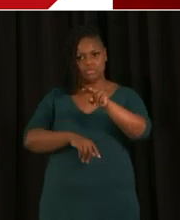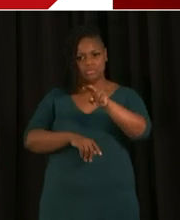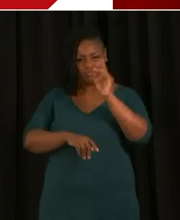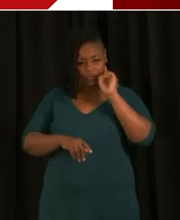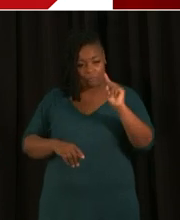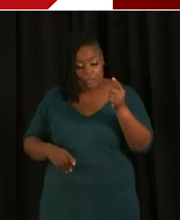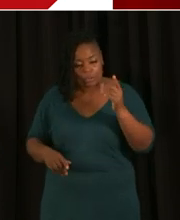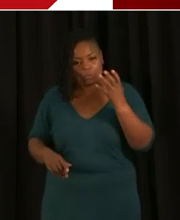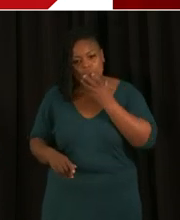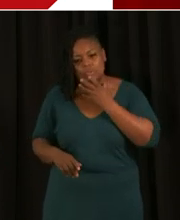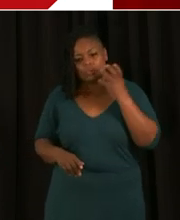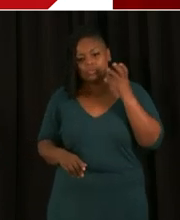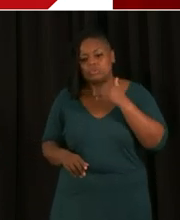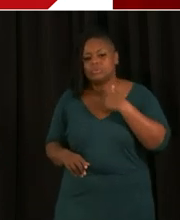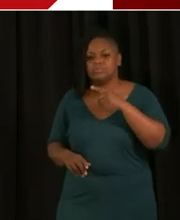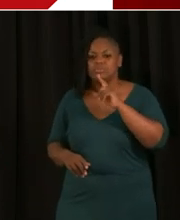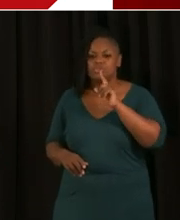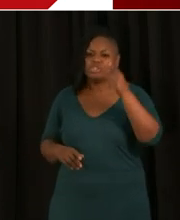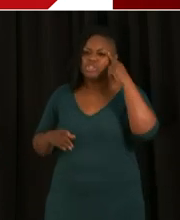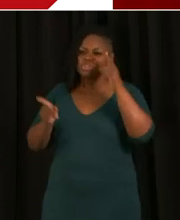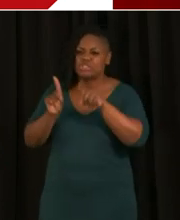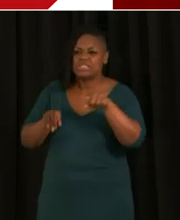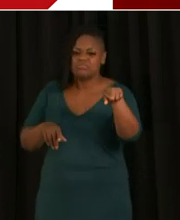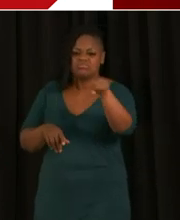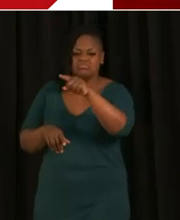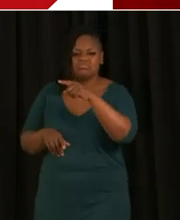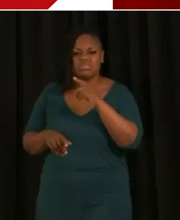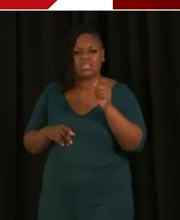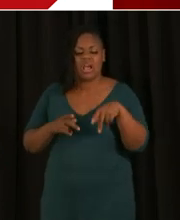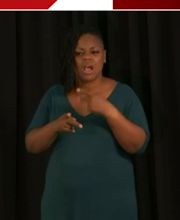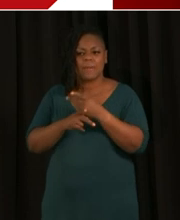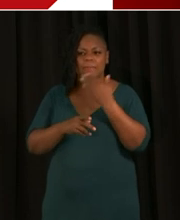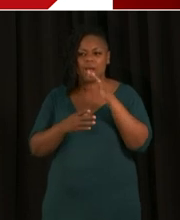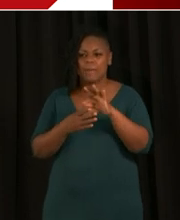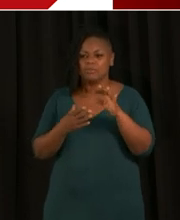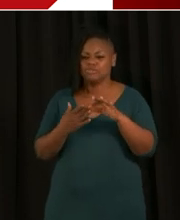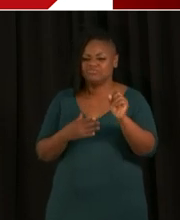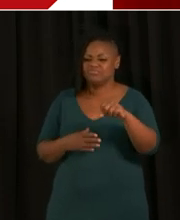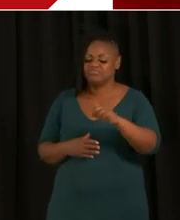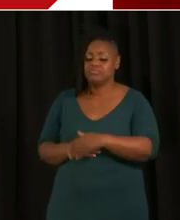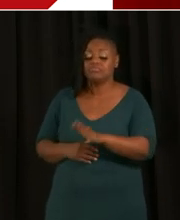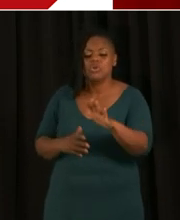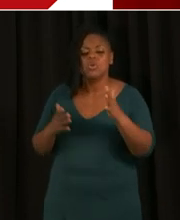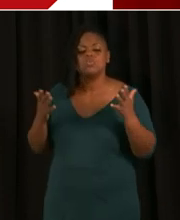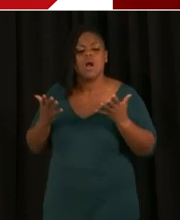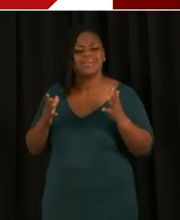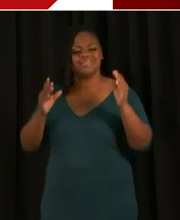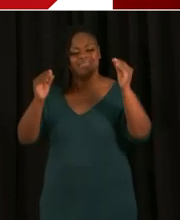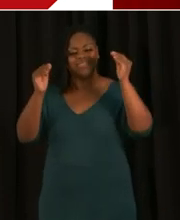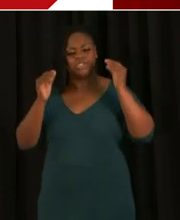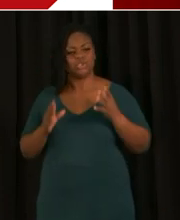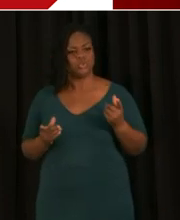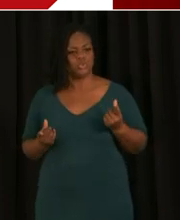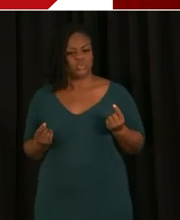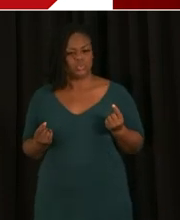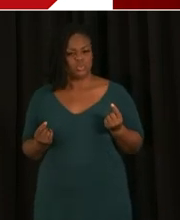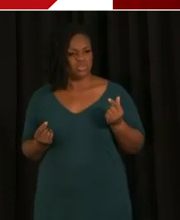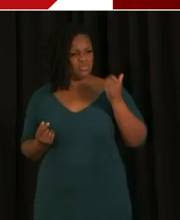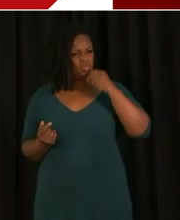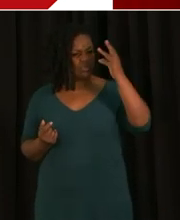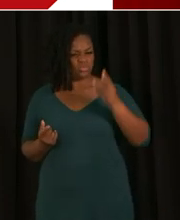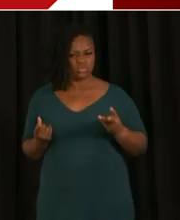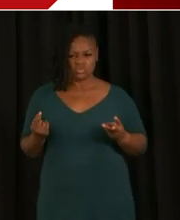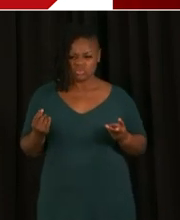much better option. But what are the teachers doing on Wednesdays? And are